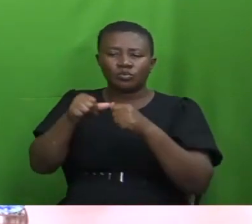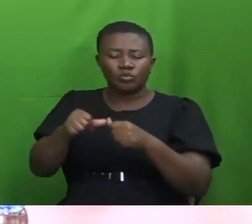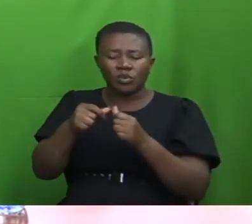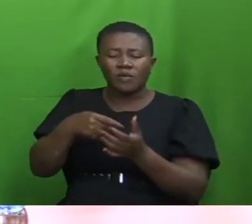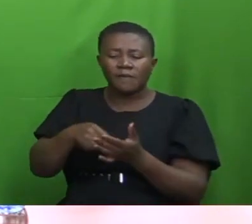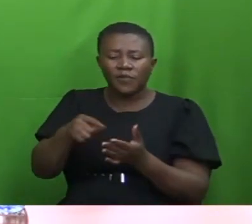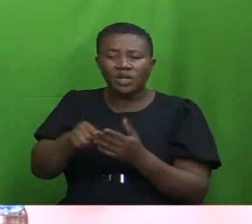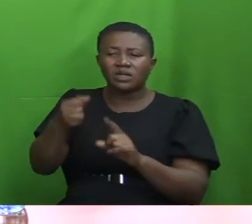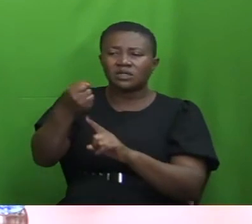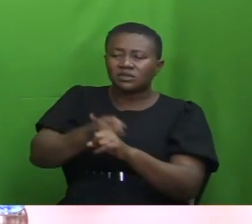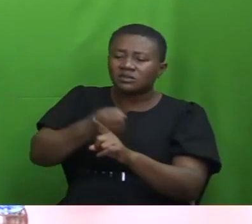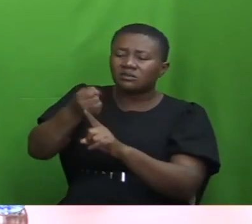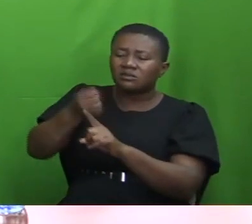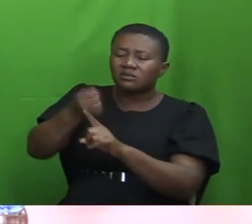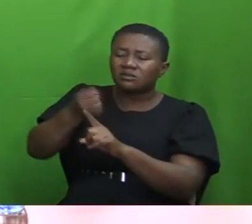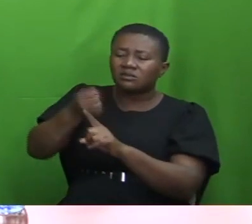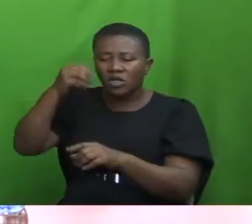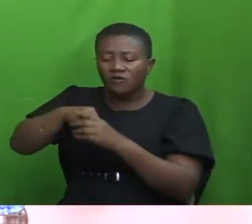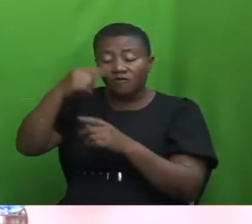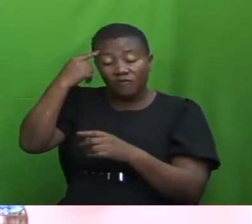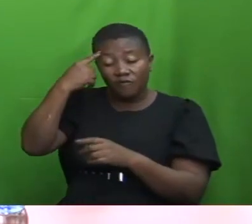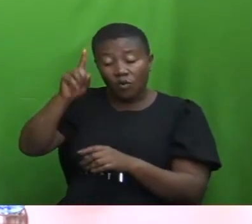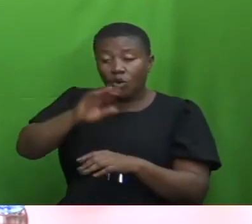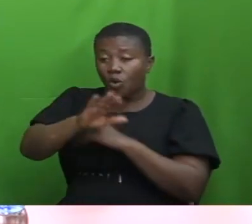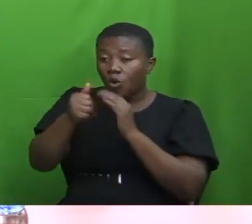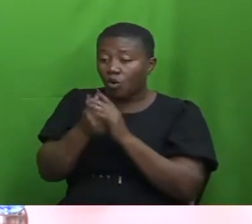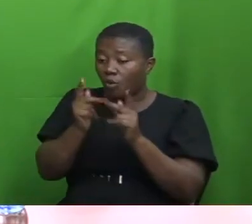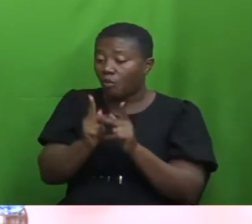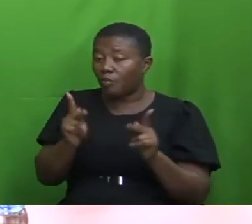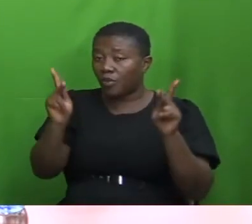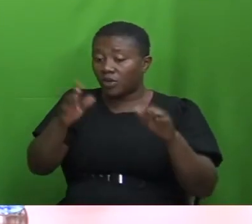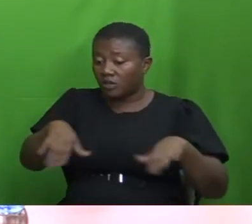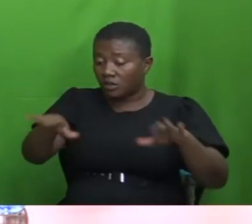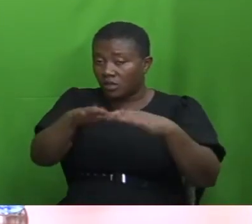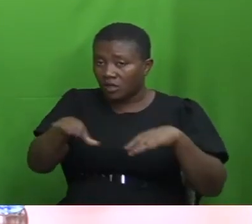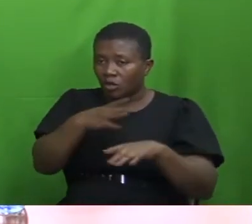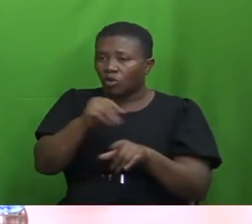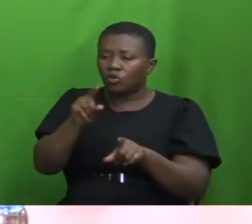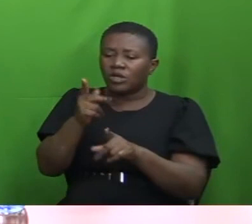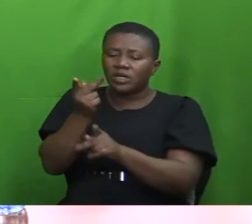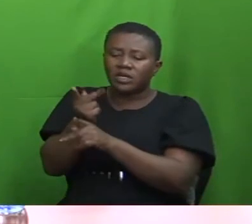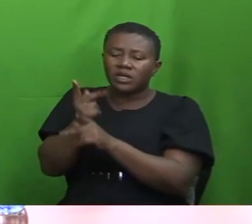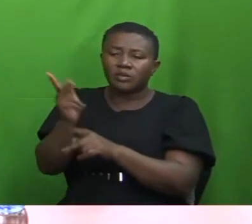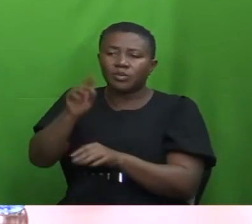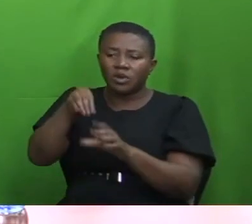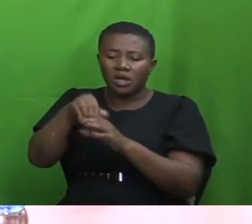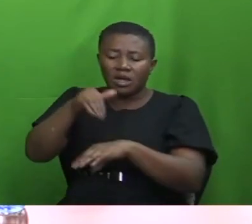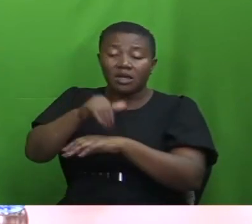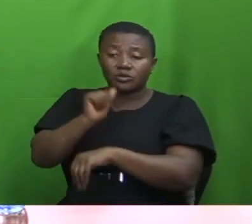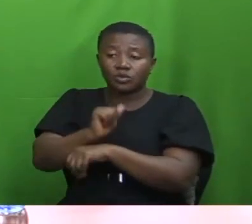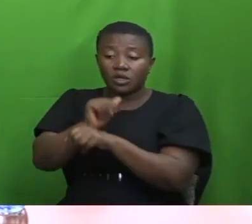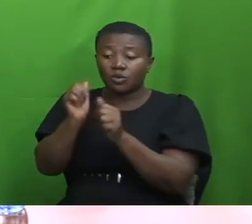and wages of all public sector employees and kept everybody at work without laying off our workers